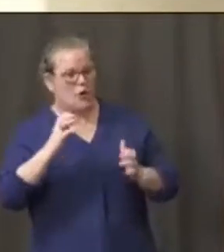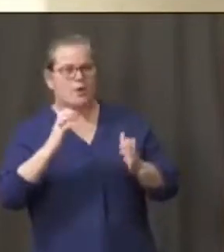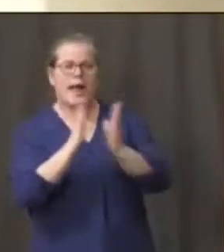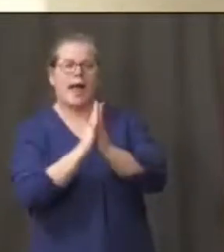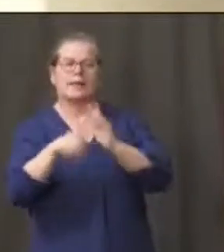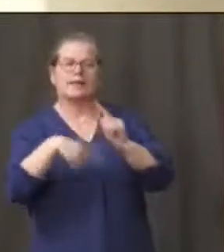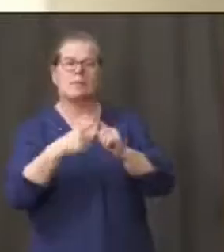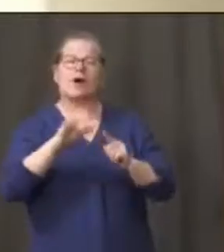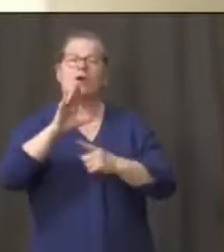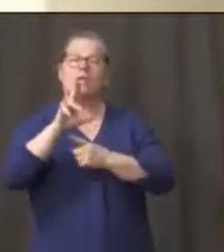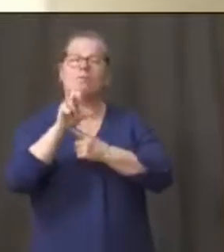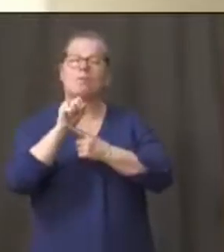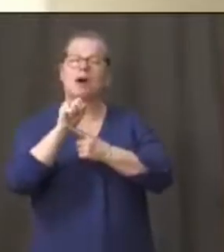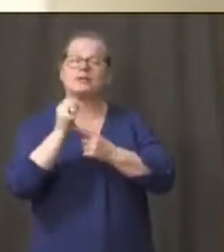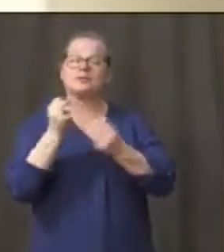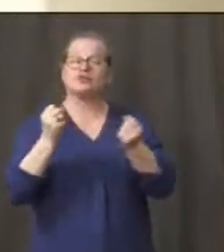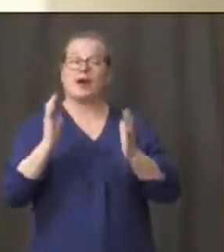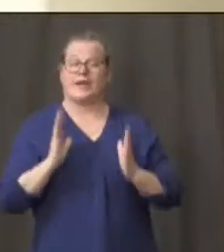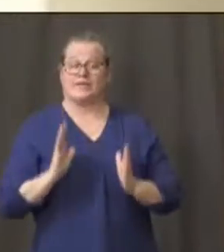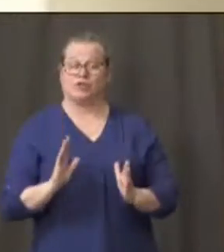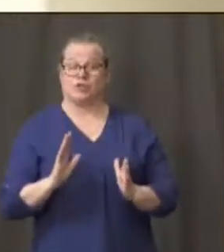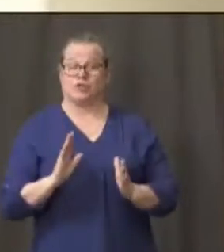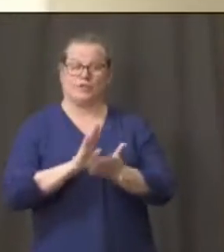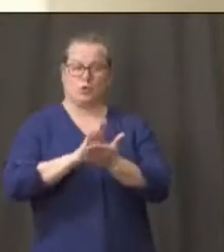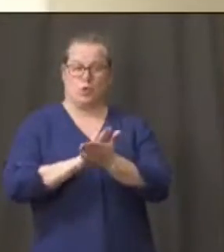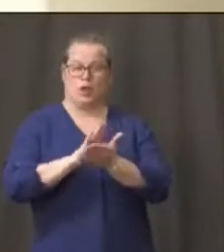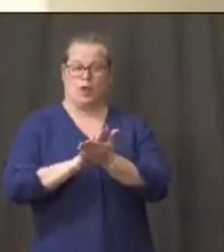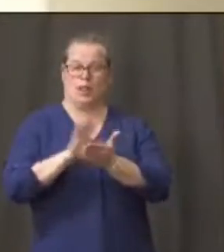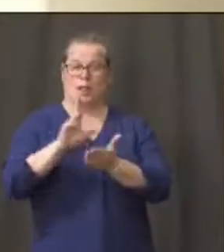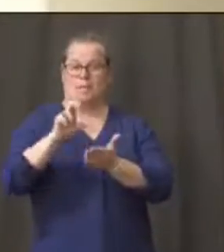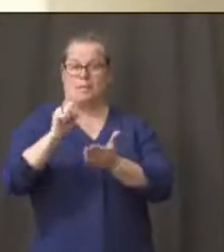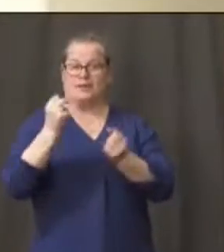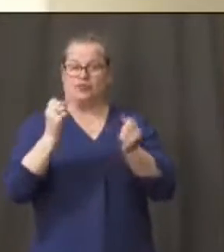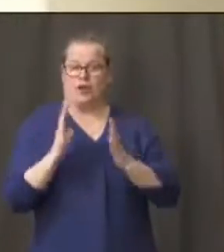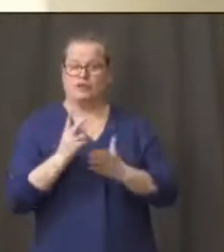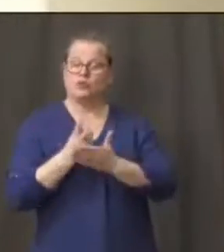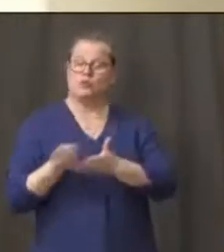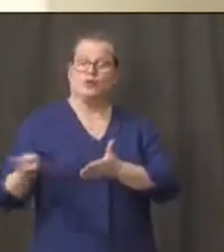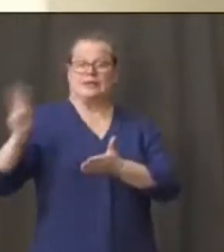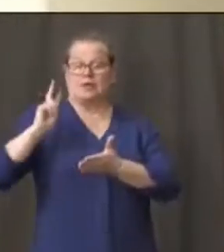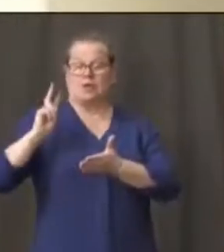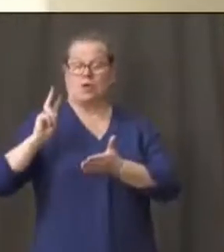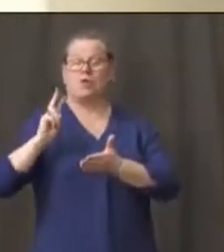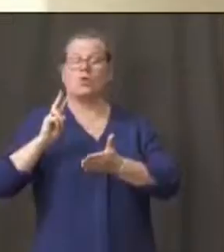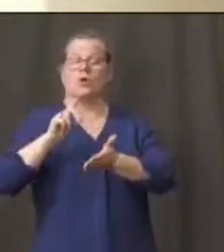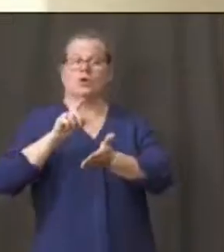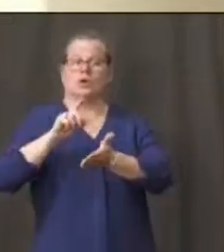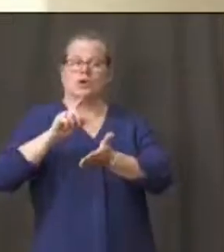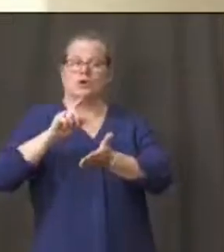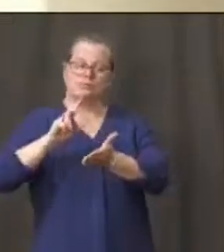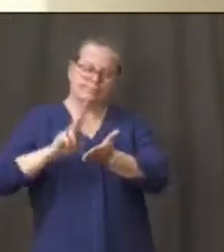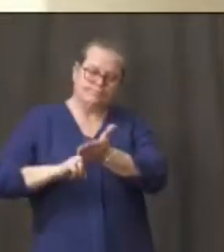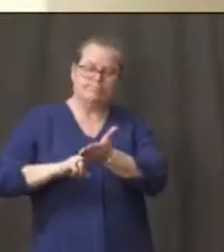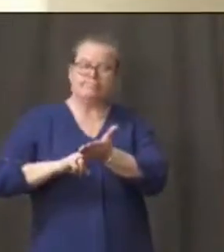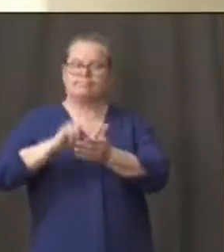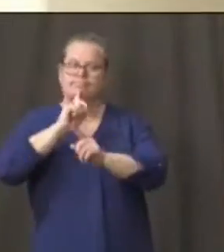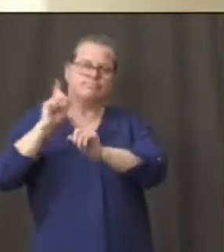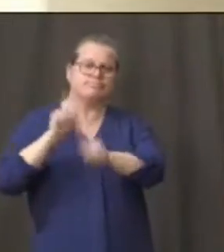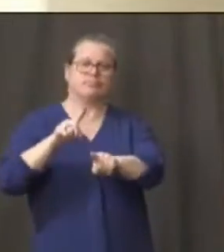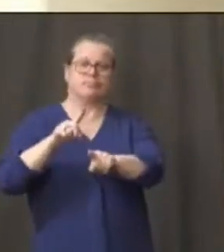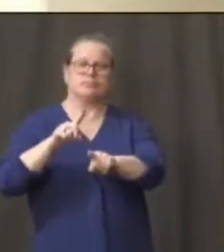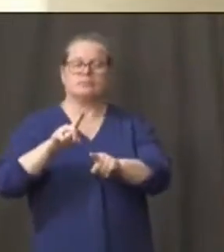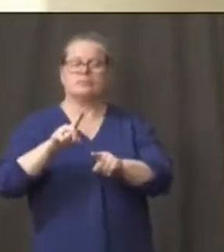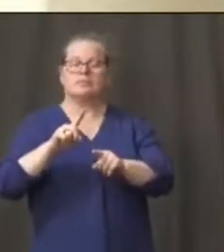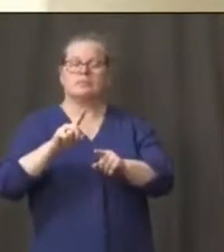drivers real quick. Two weeks ago you issued an executive order uh directing school districts to keep